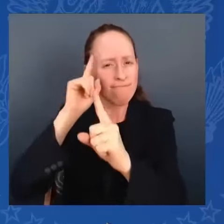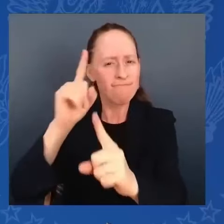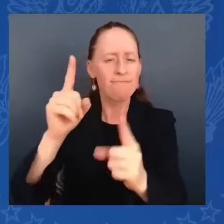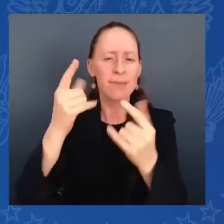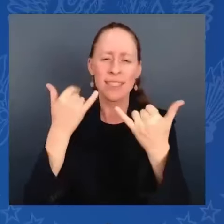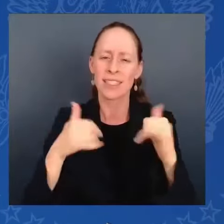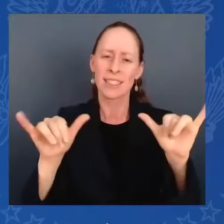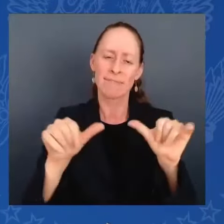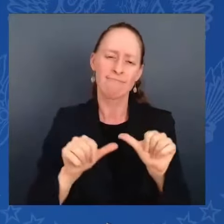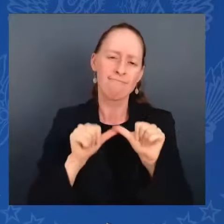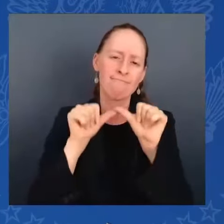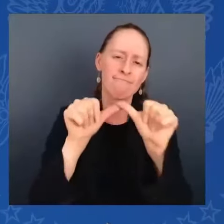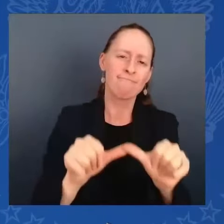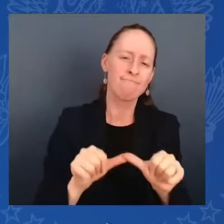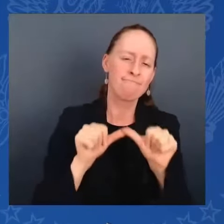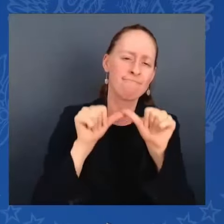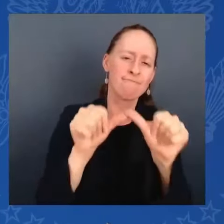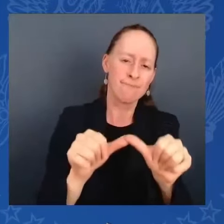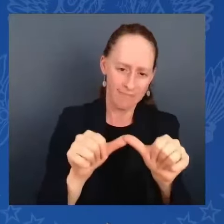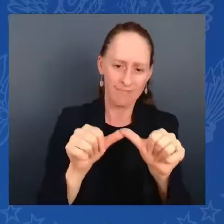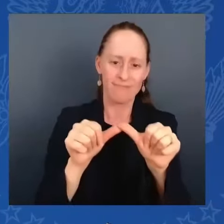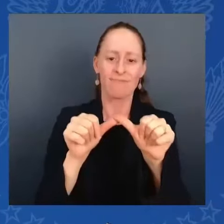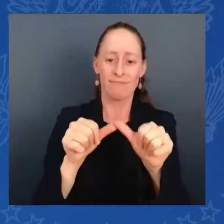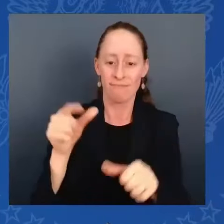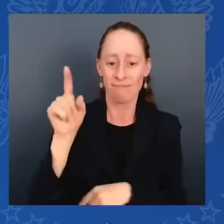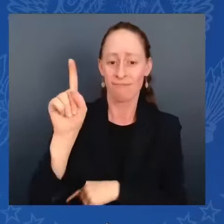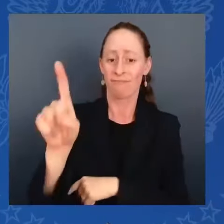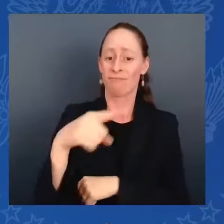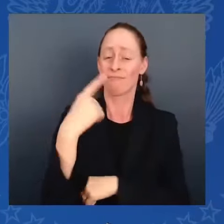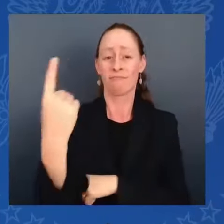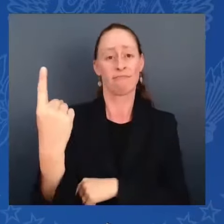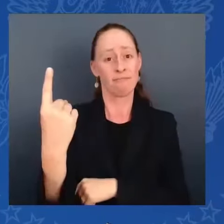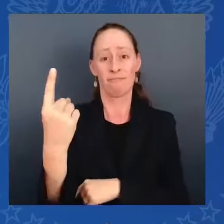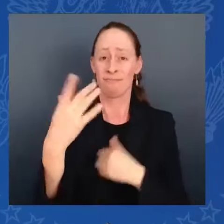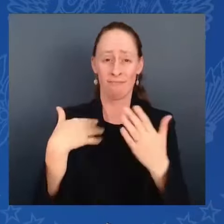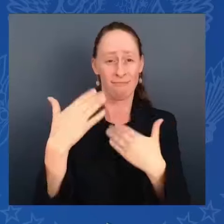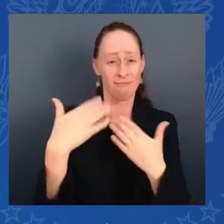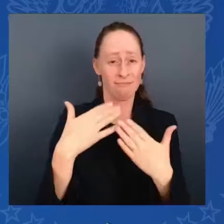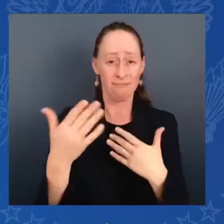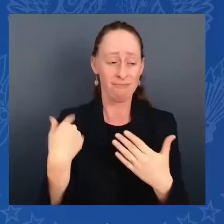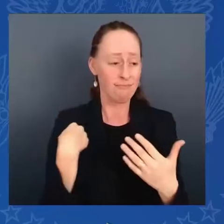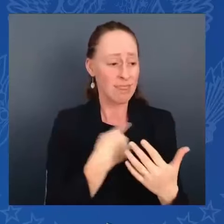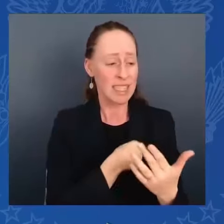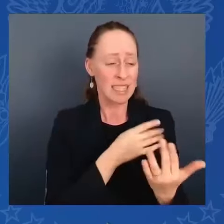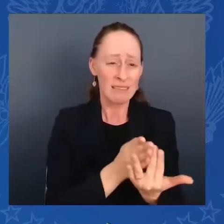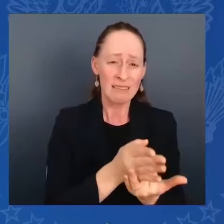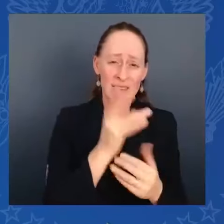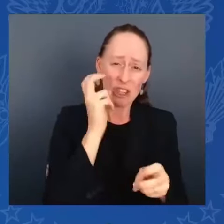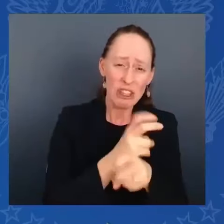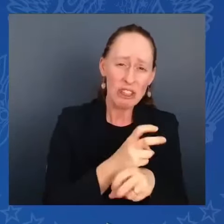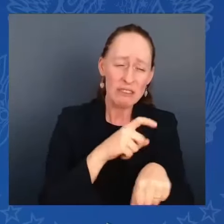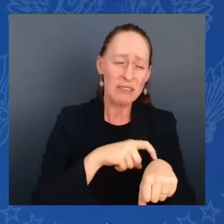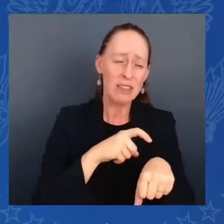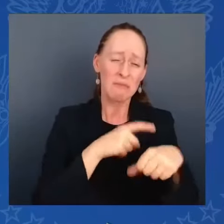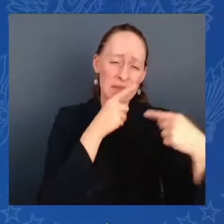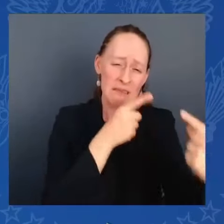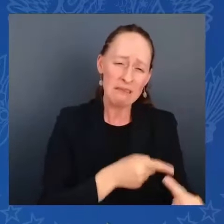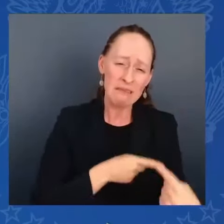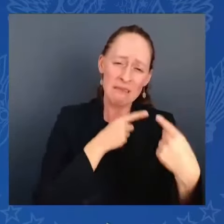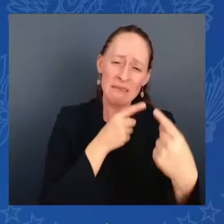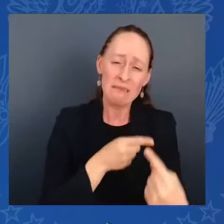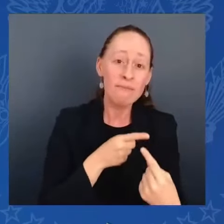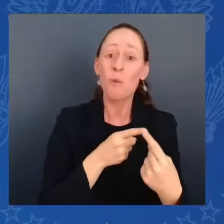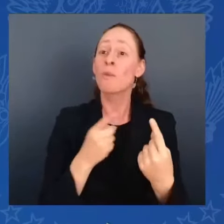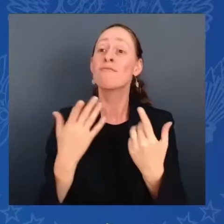our darkest hours of this country's history and our greatest achievements and triumphs. Through it all, have been weaving together